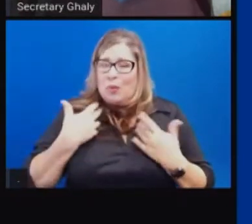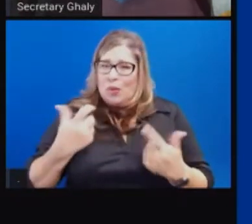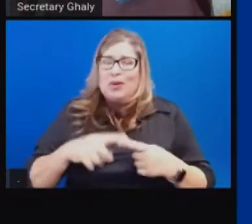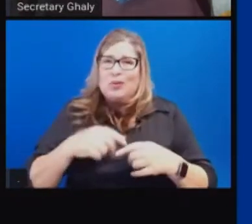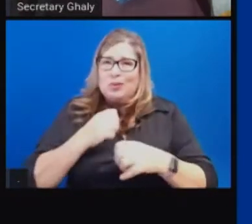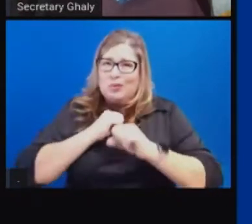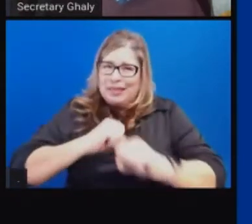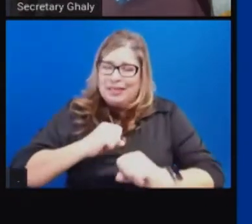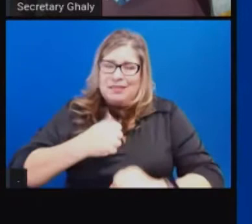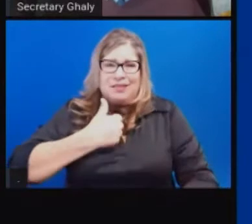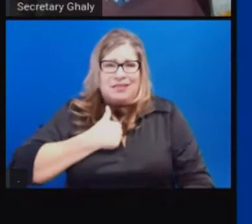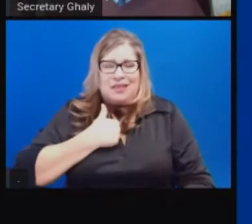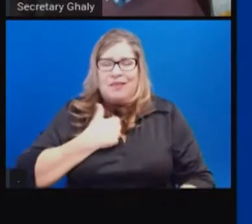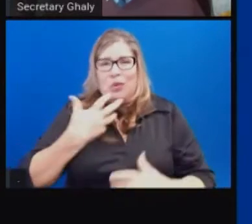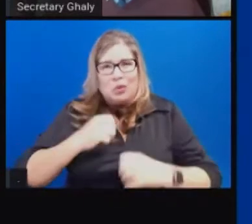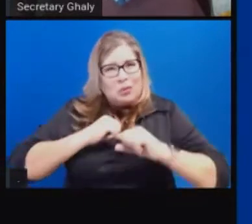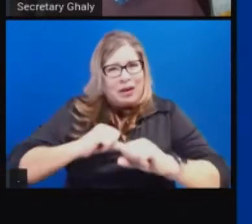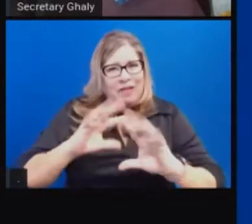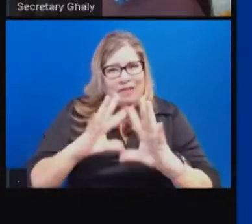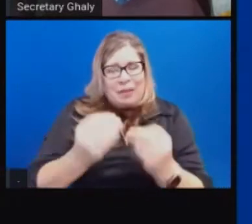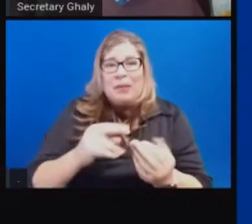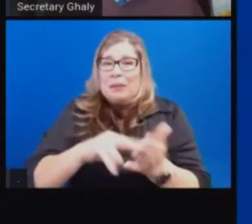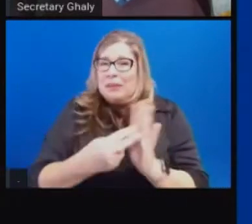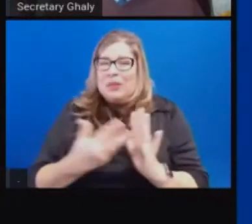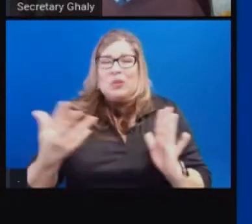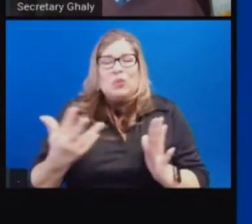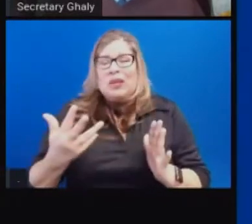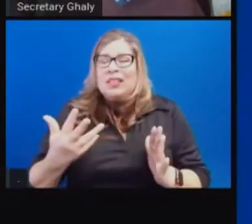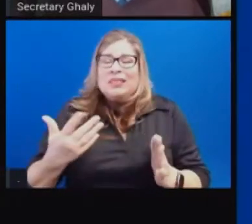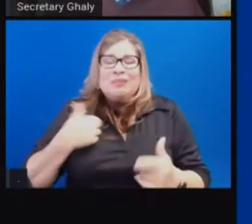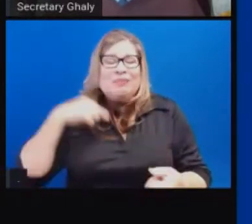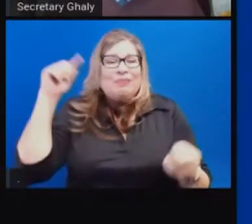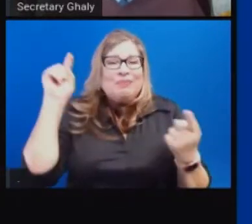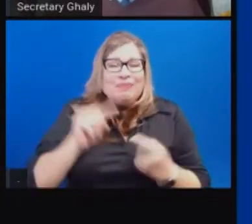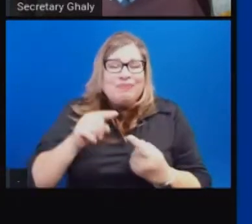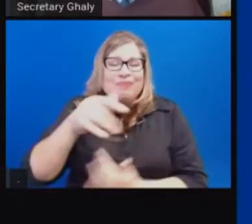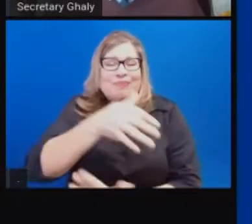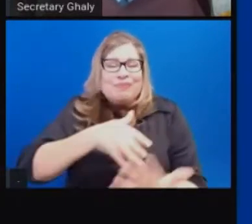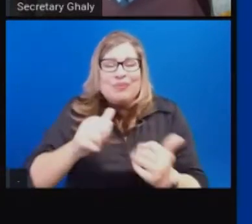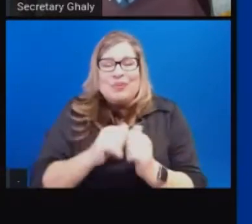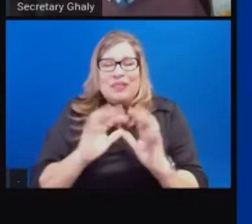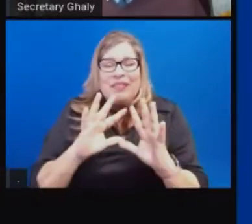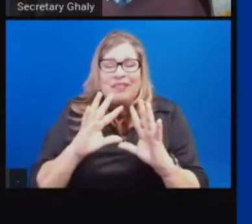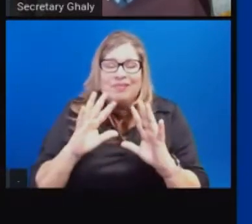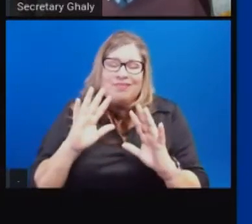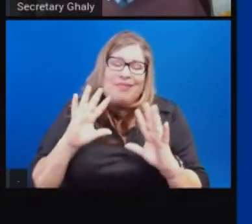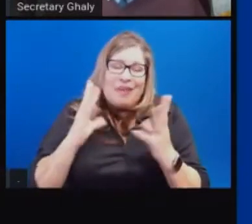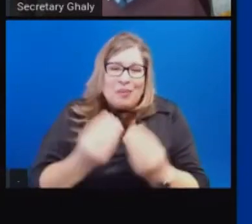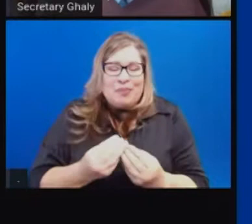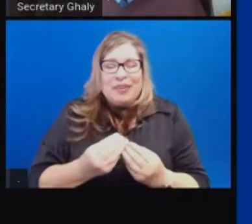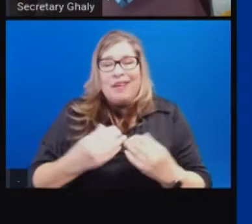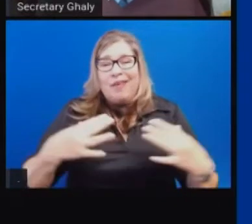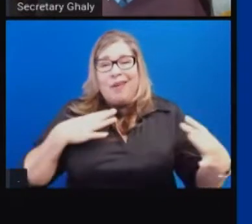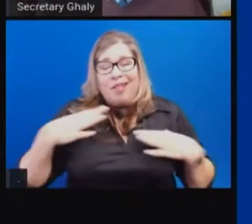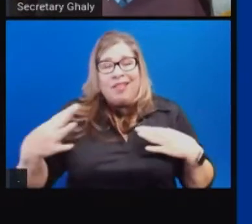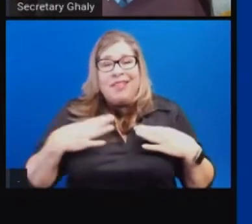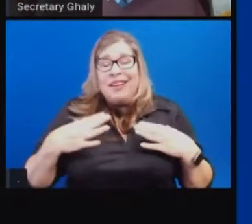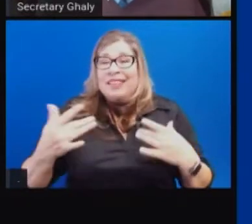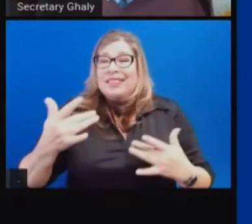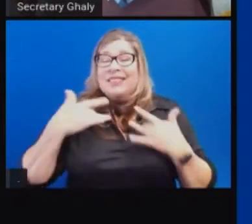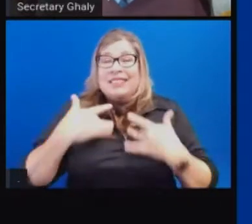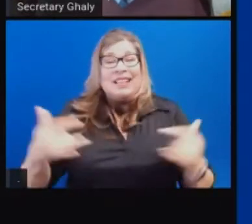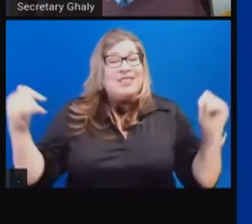to hold more low-key events over the holidays with our household, that we think that that meaningfully